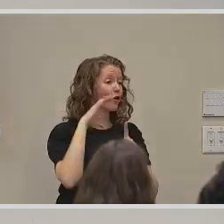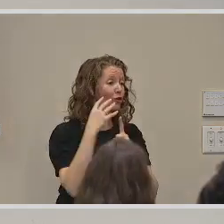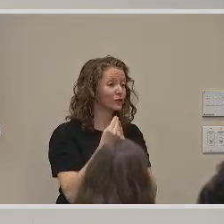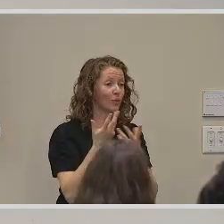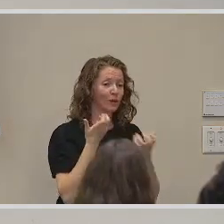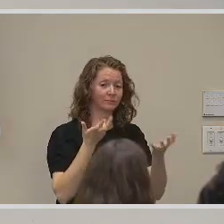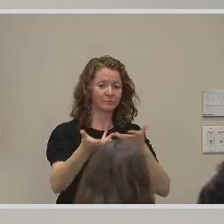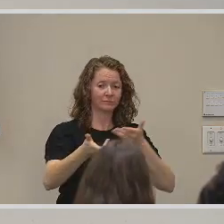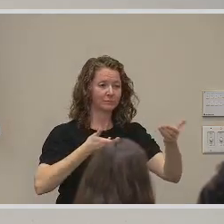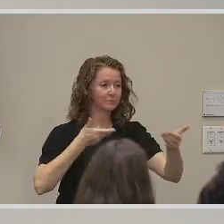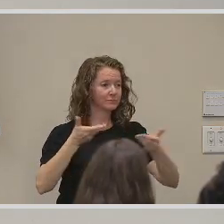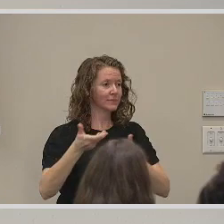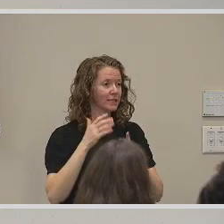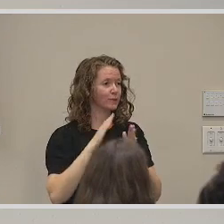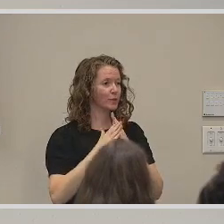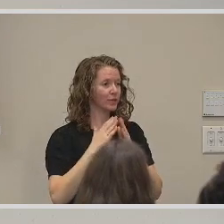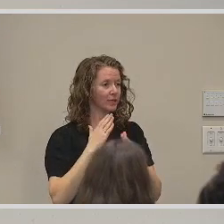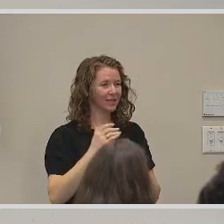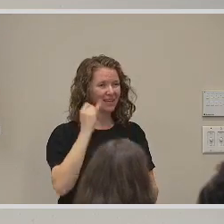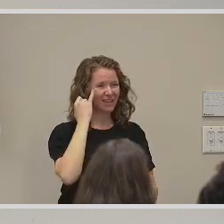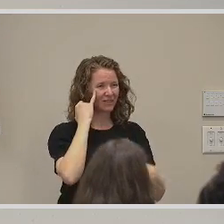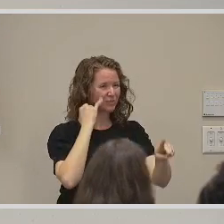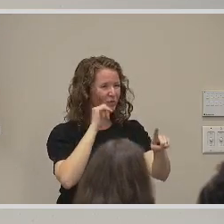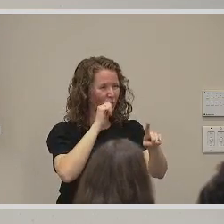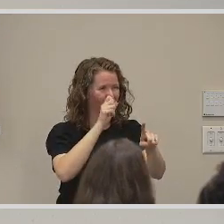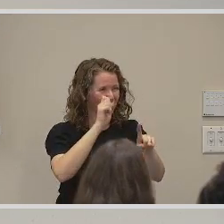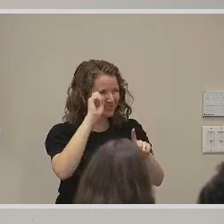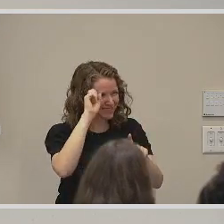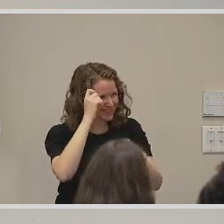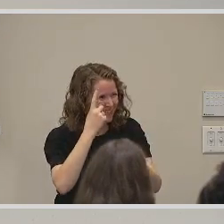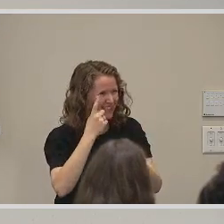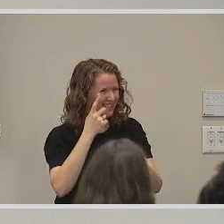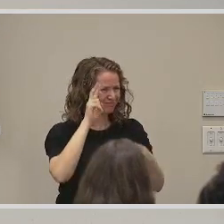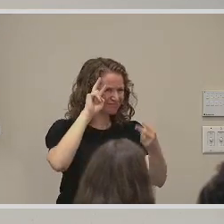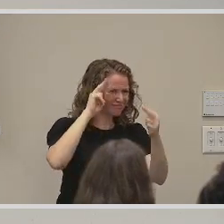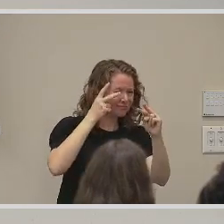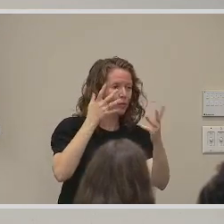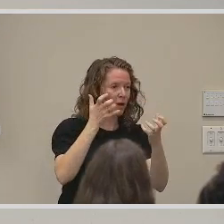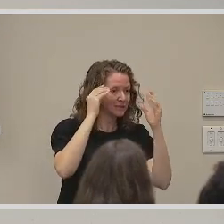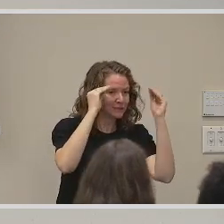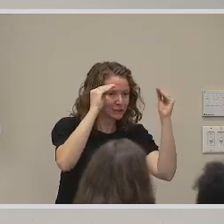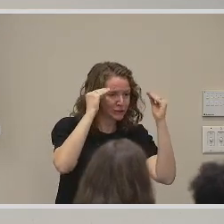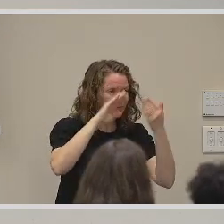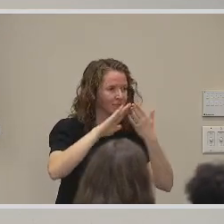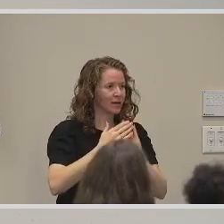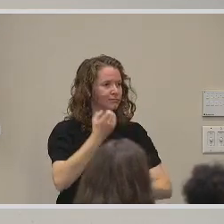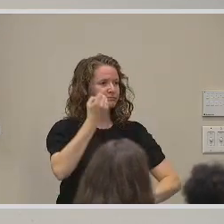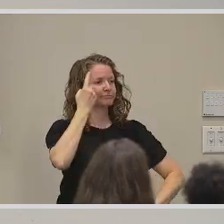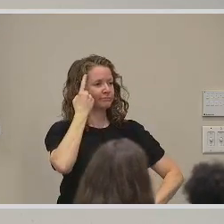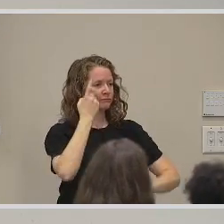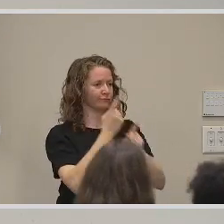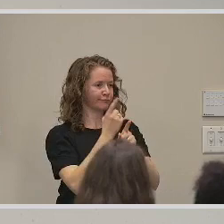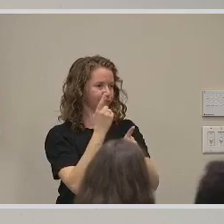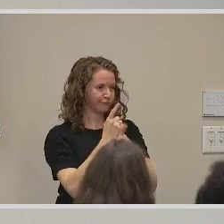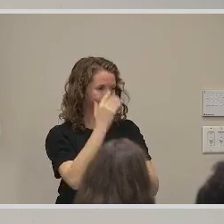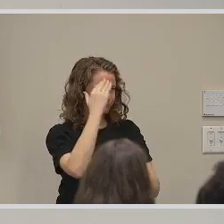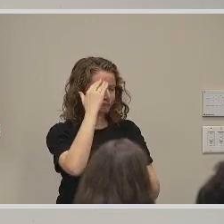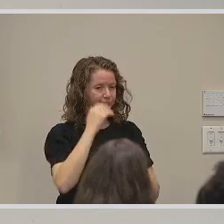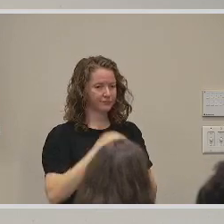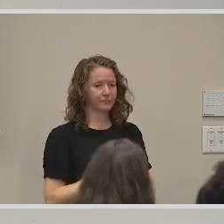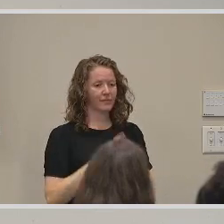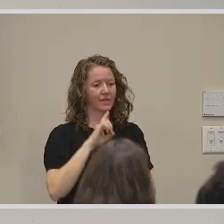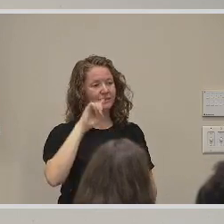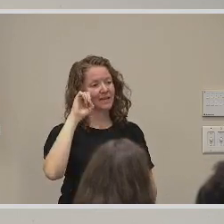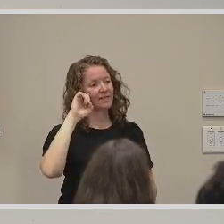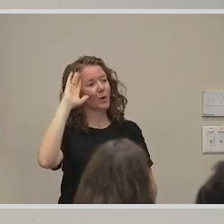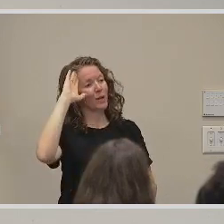in an effort to reduce misconceptions and foster more inclusive society by raising awareness. Our events range from